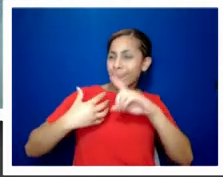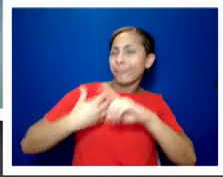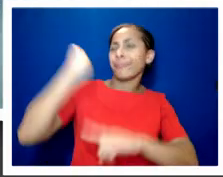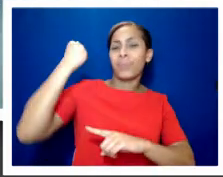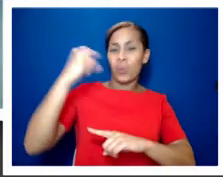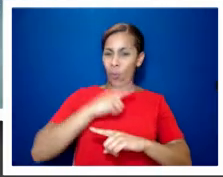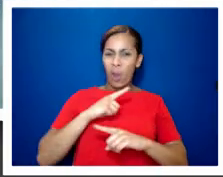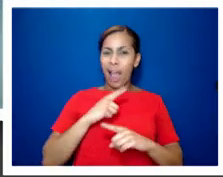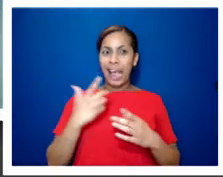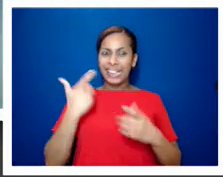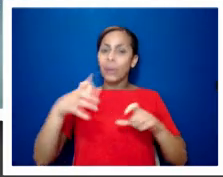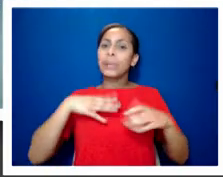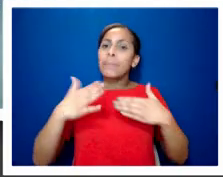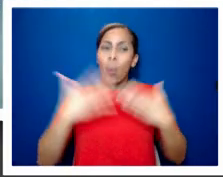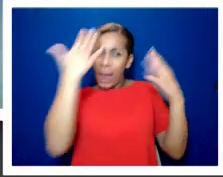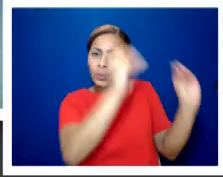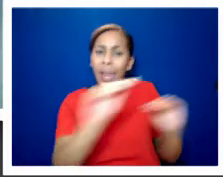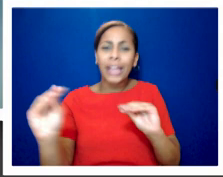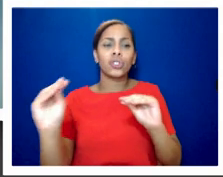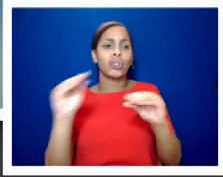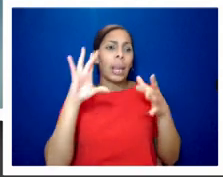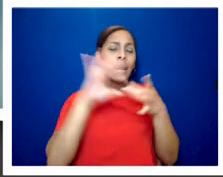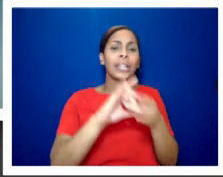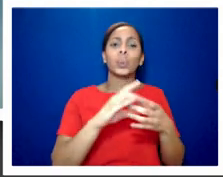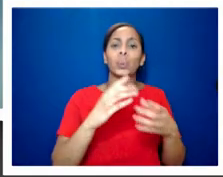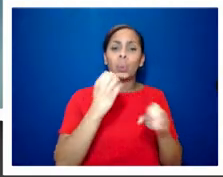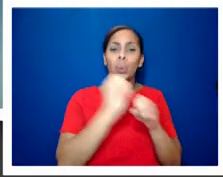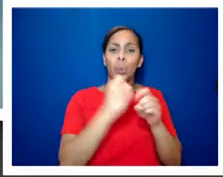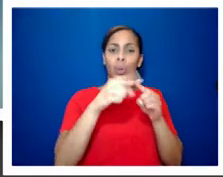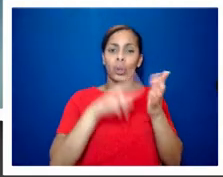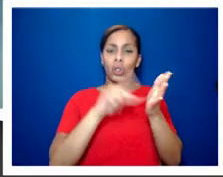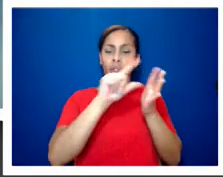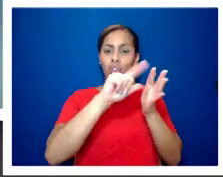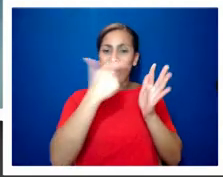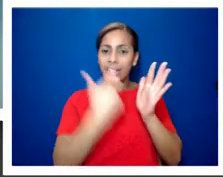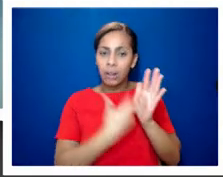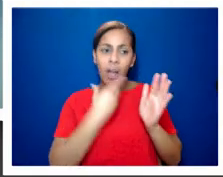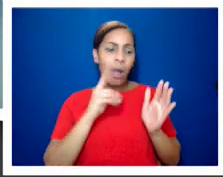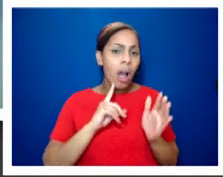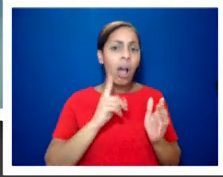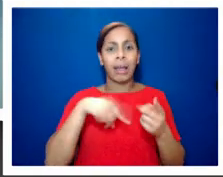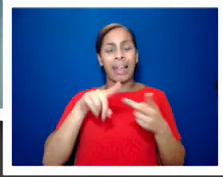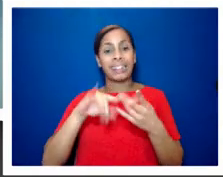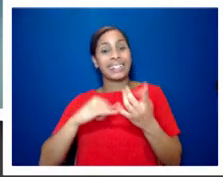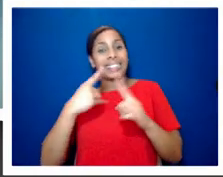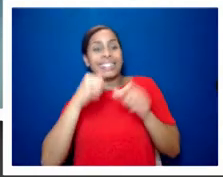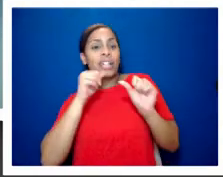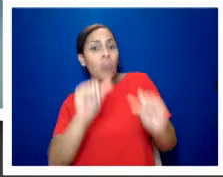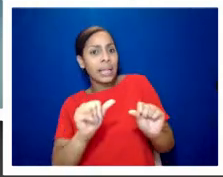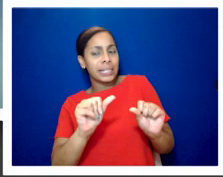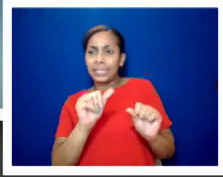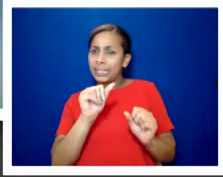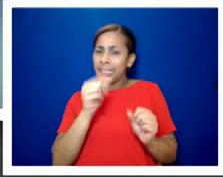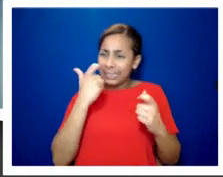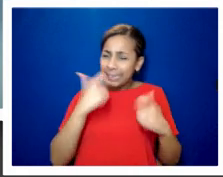um gender and sexuality um well improving it i guess is what is what simon's asking there's still there's still